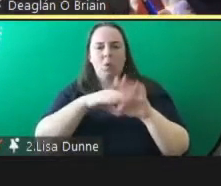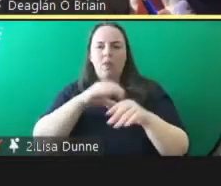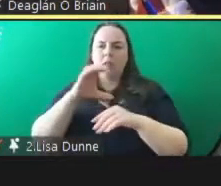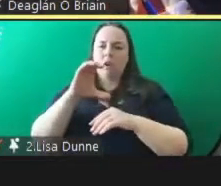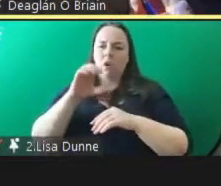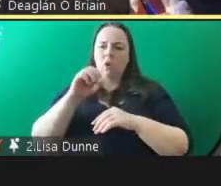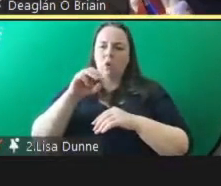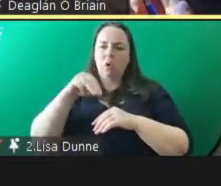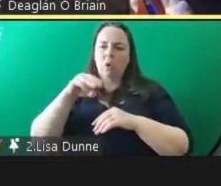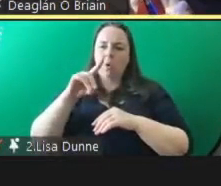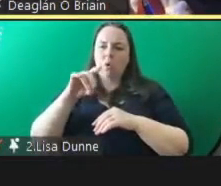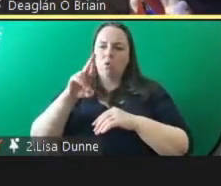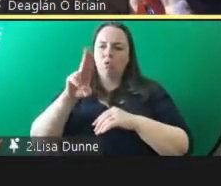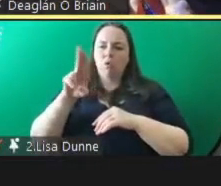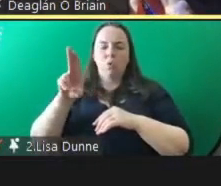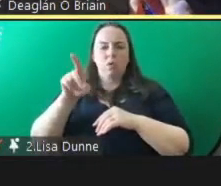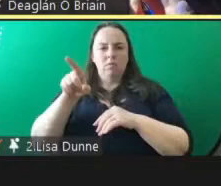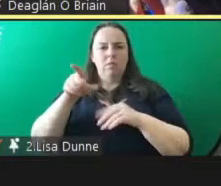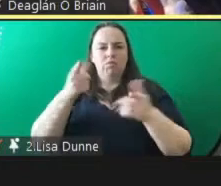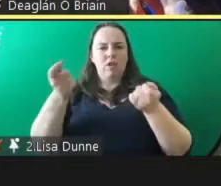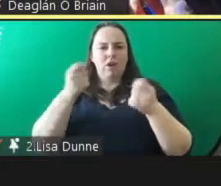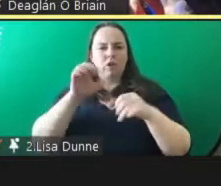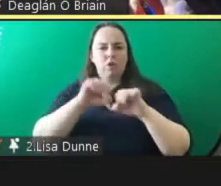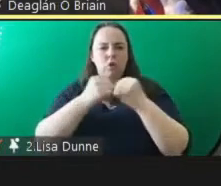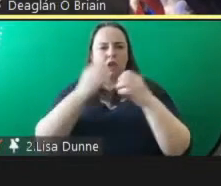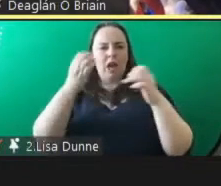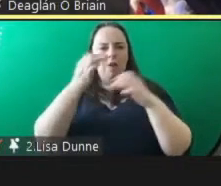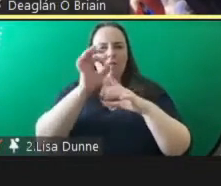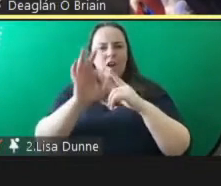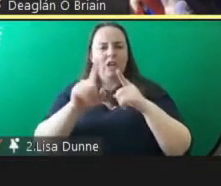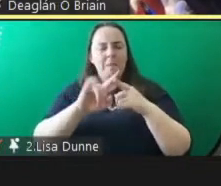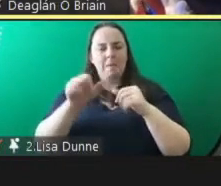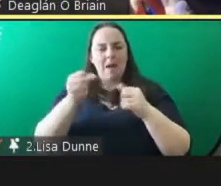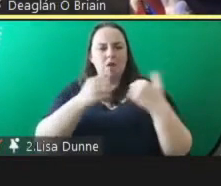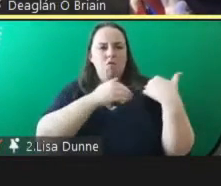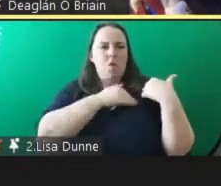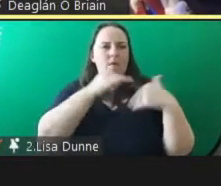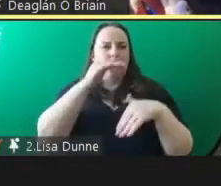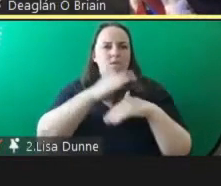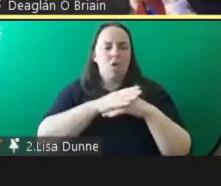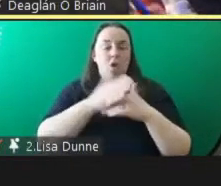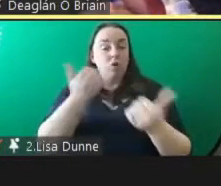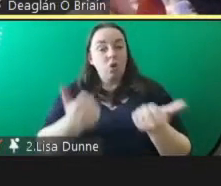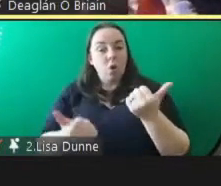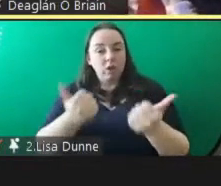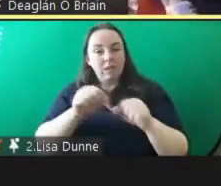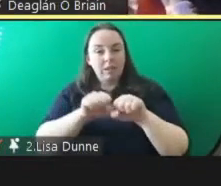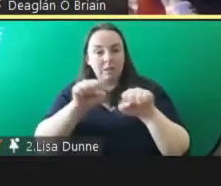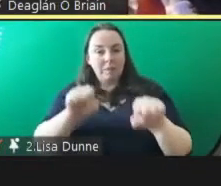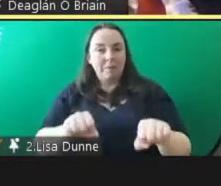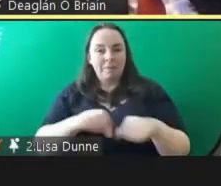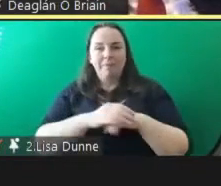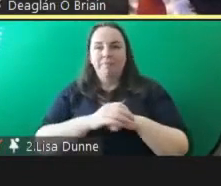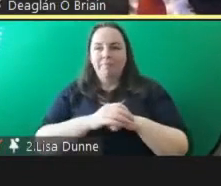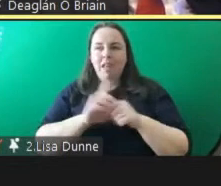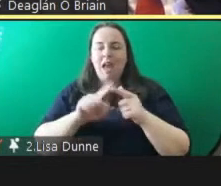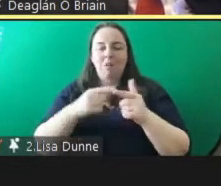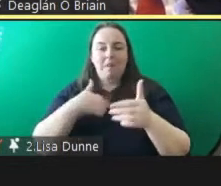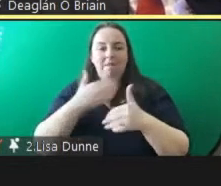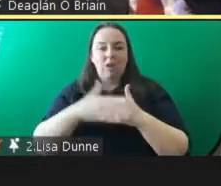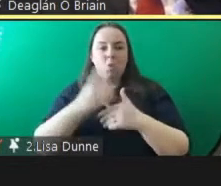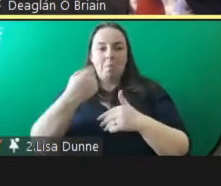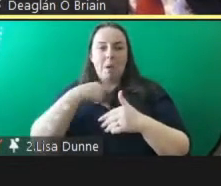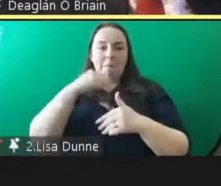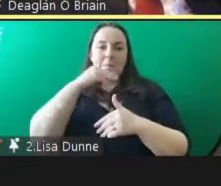regulates social care professions and also may have a role for for the courts and just to conclude one of our key